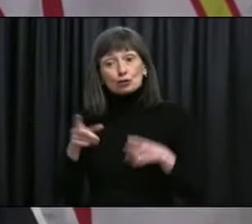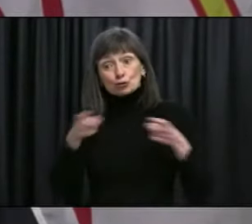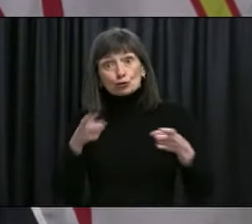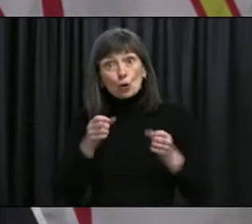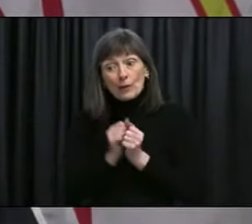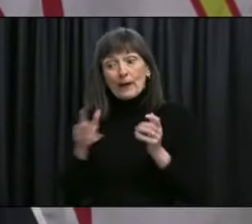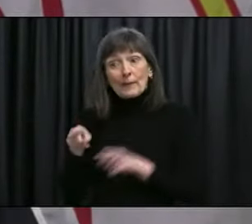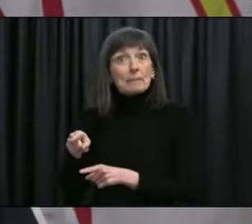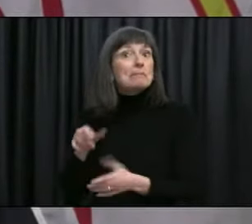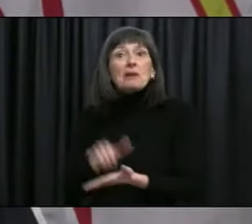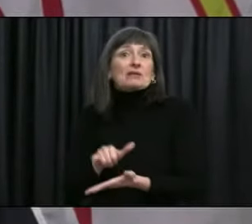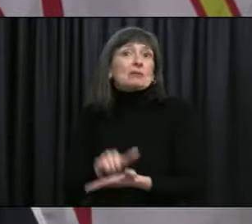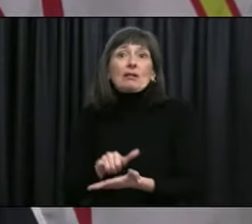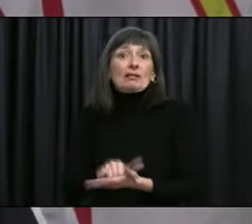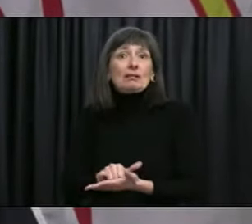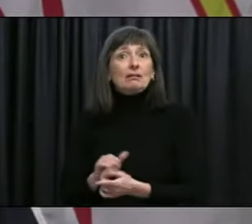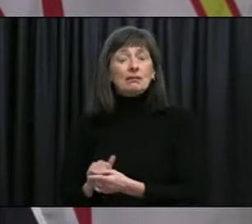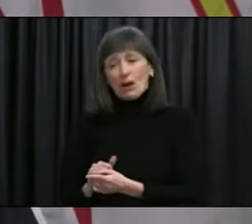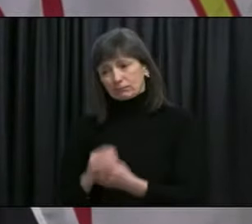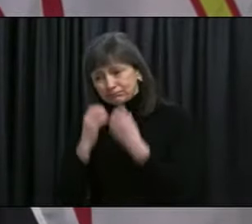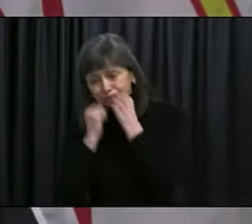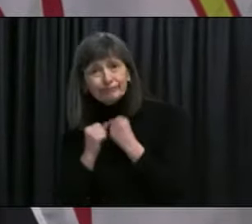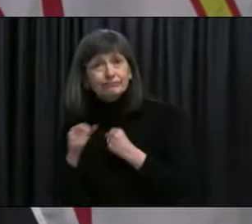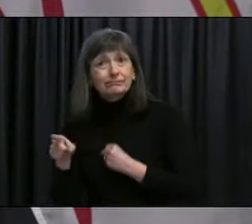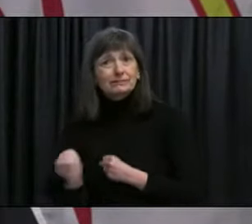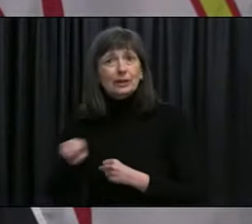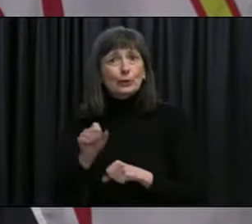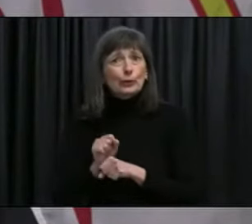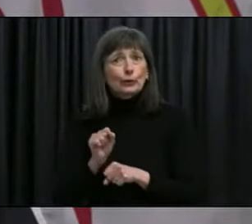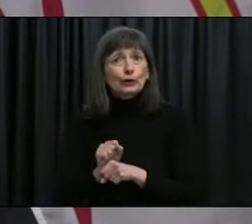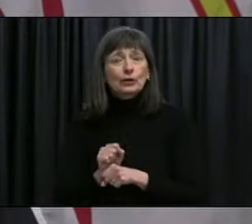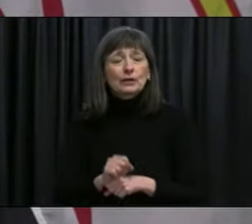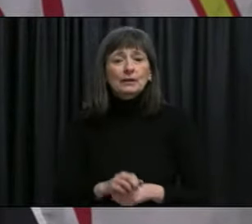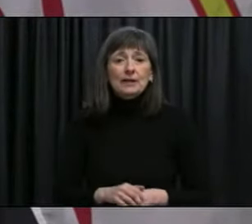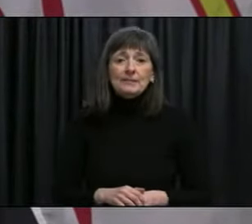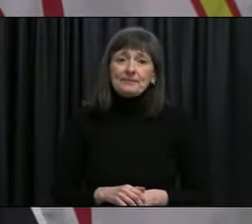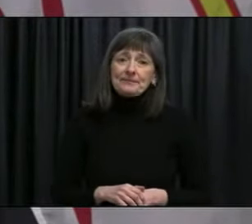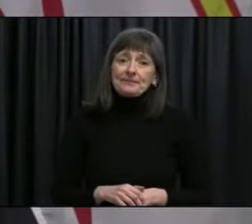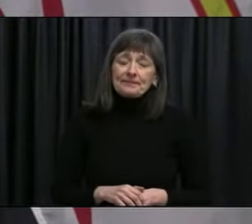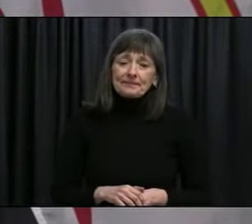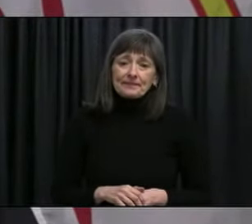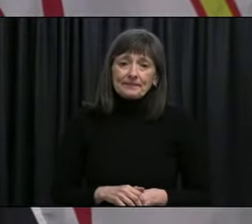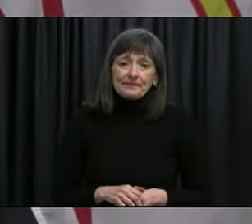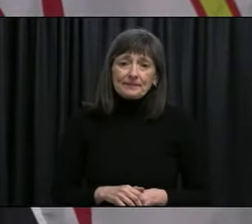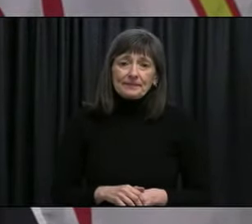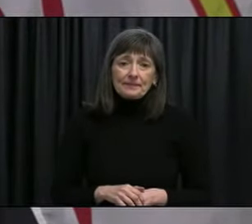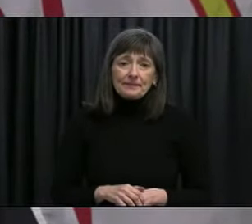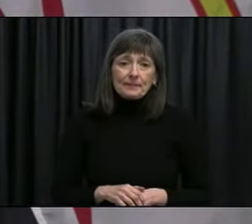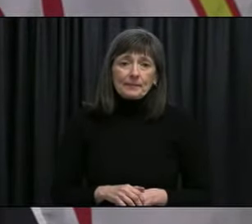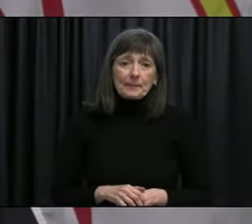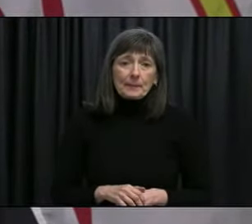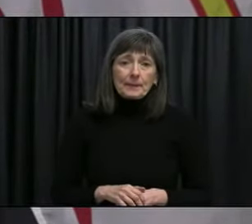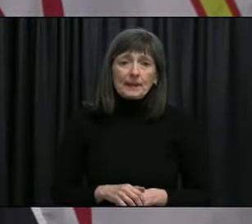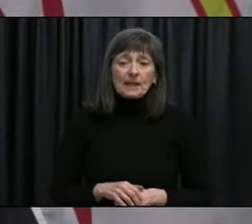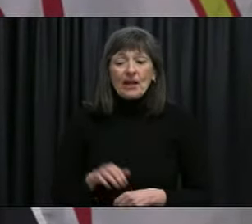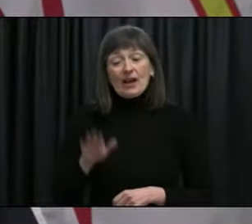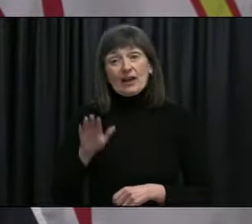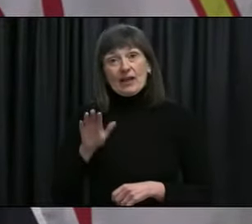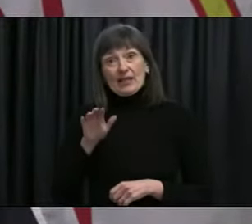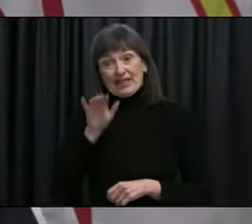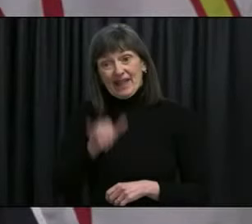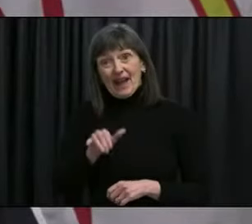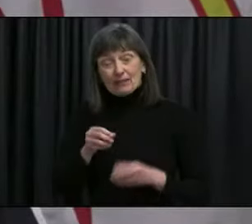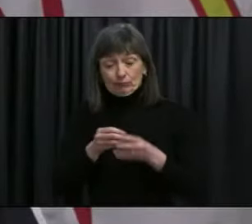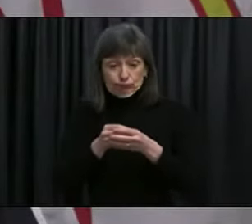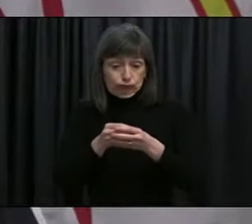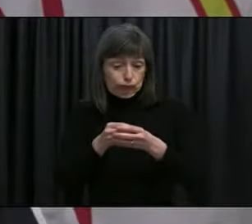tracing team. we did um you know there is a lot that went into making sure that